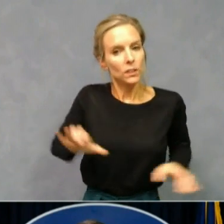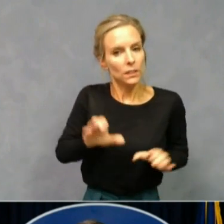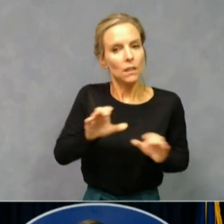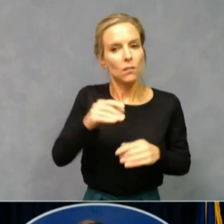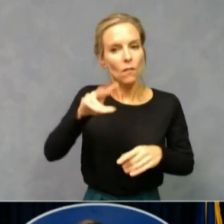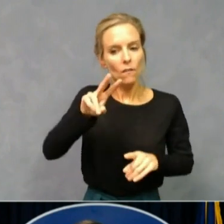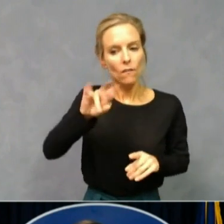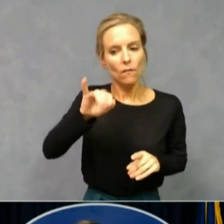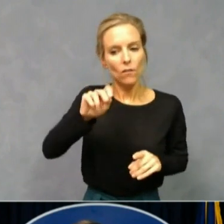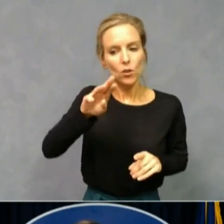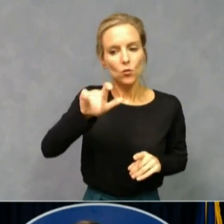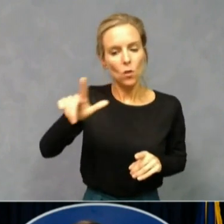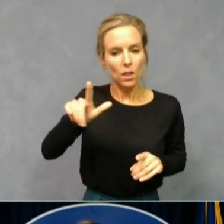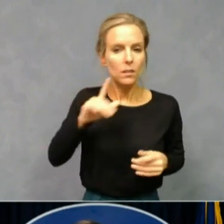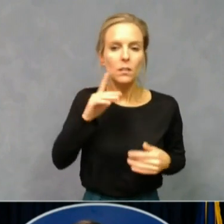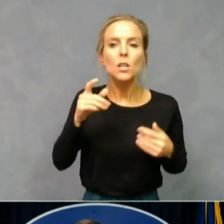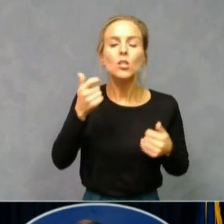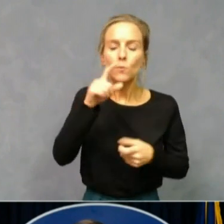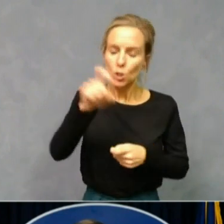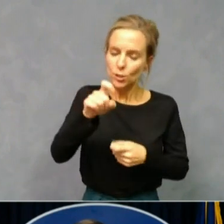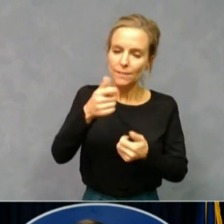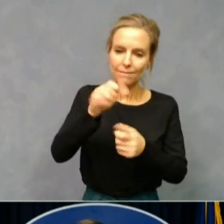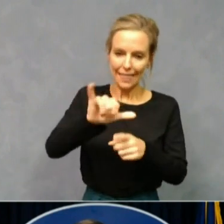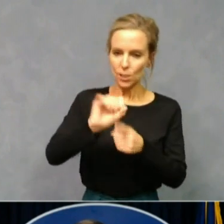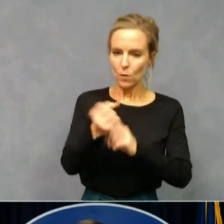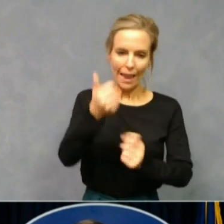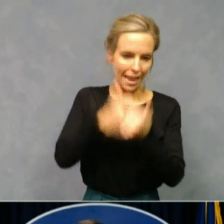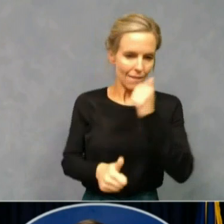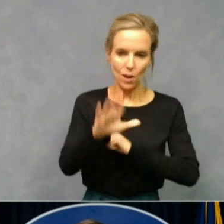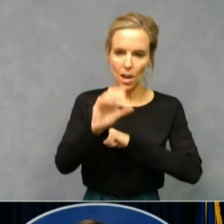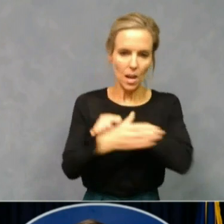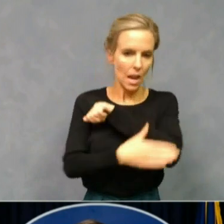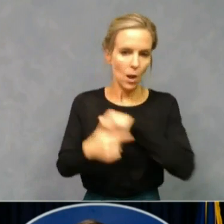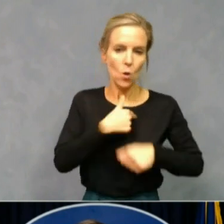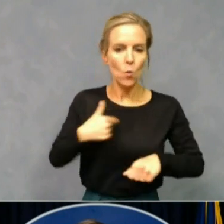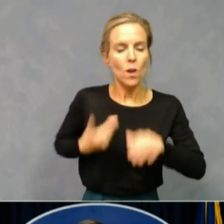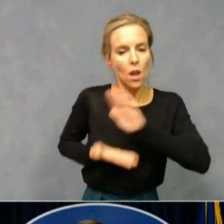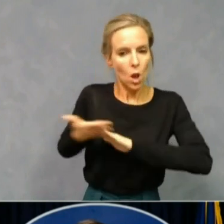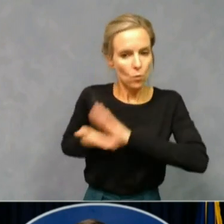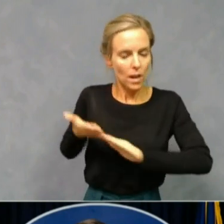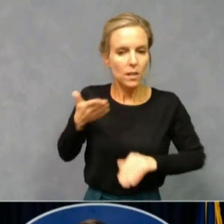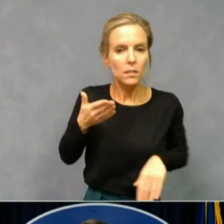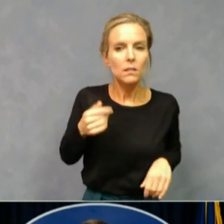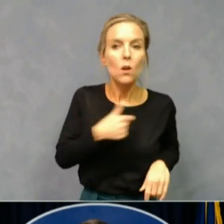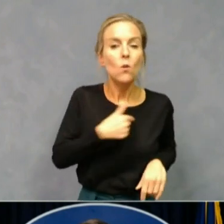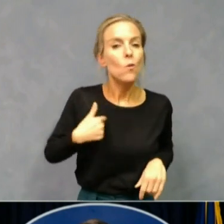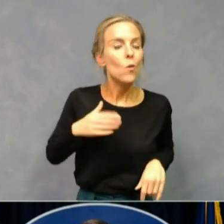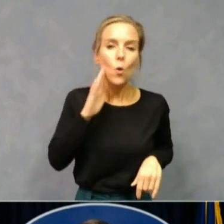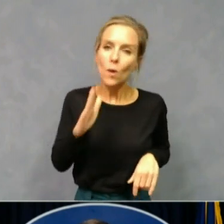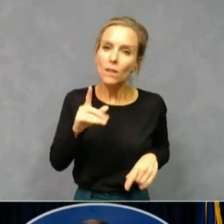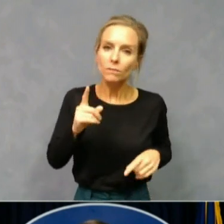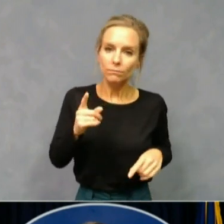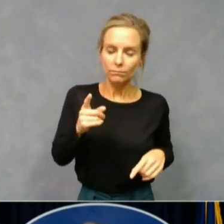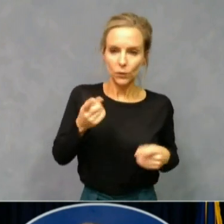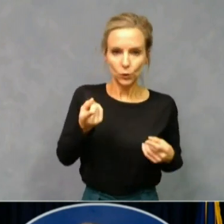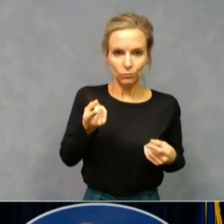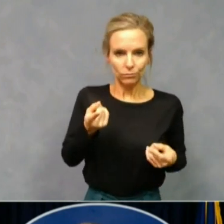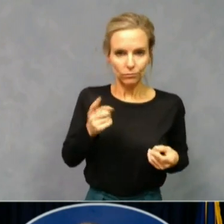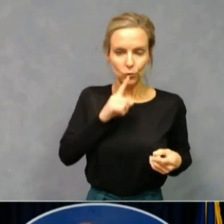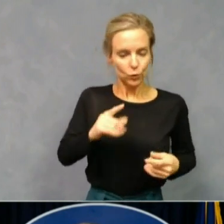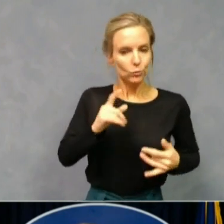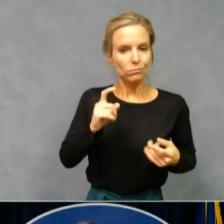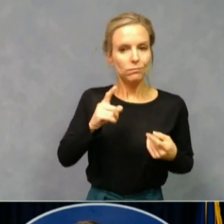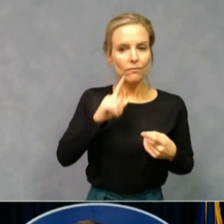be the case in each and every county that we operate in. We're going to live up to what we're asking other people to do,